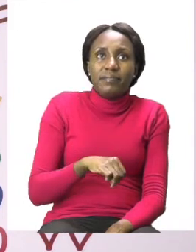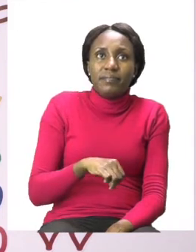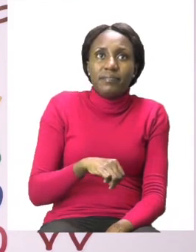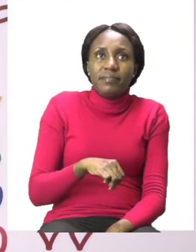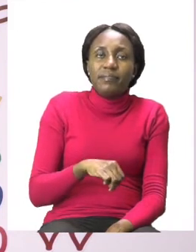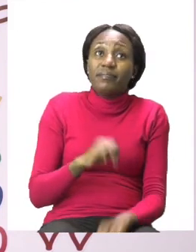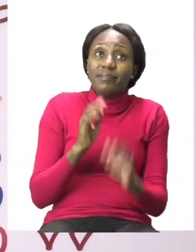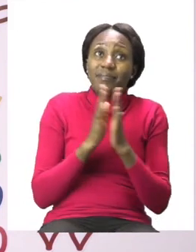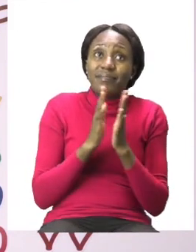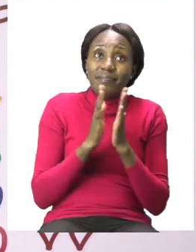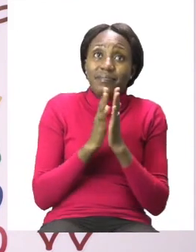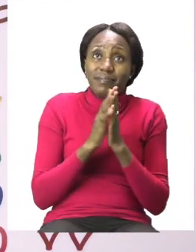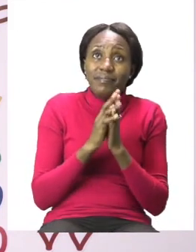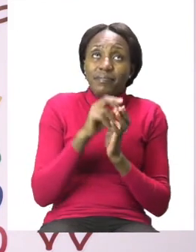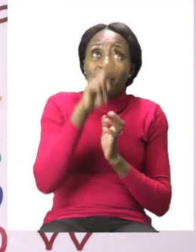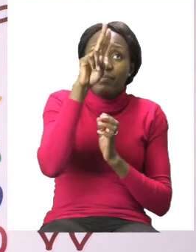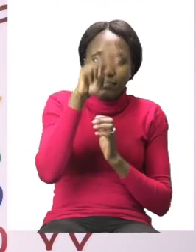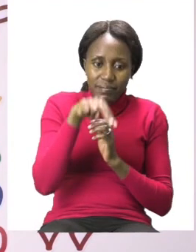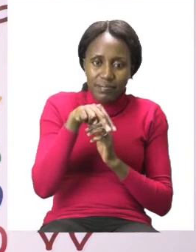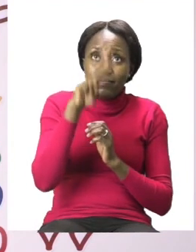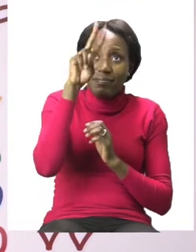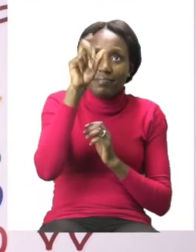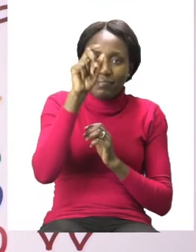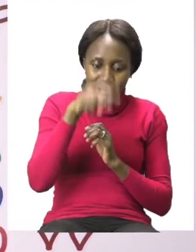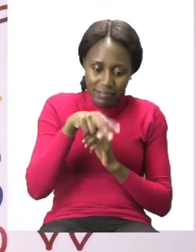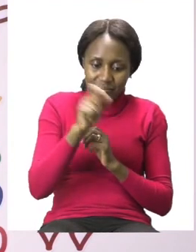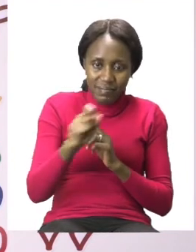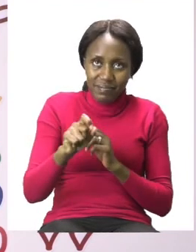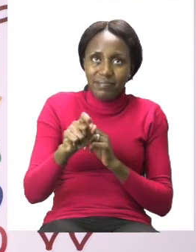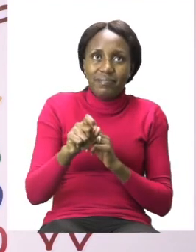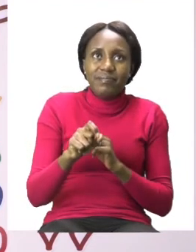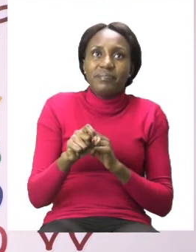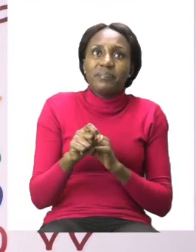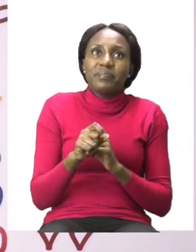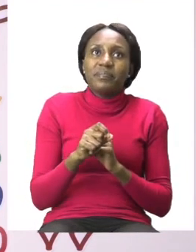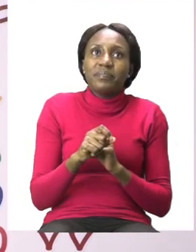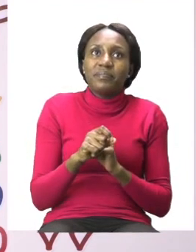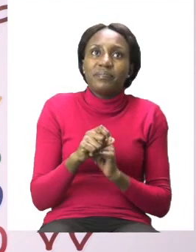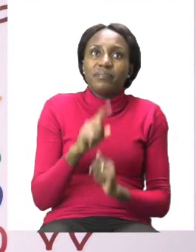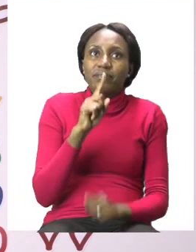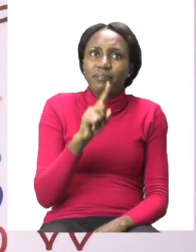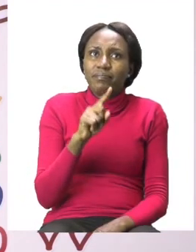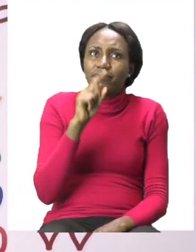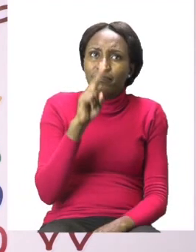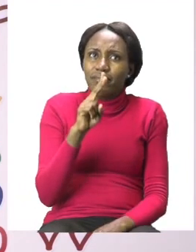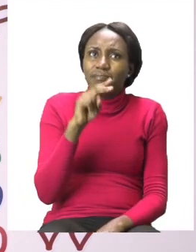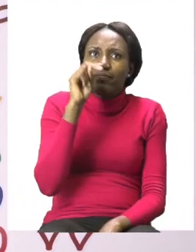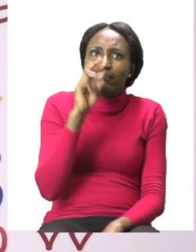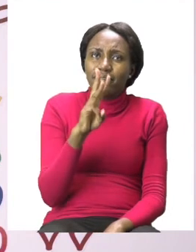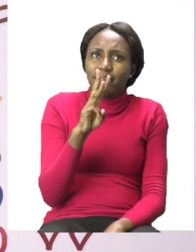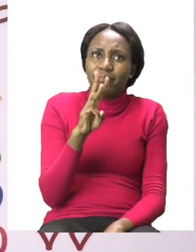sure that you are checking which numbers you are doing so that you don't get confused. So we have done one, two,